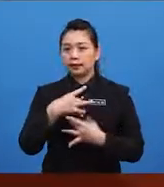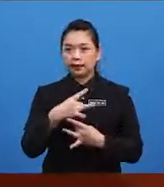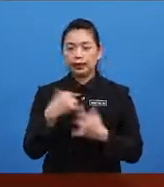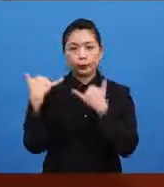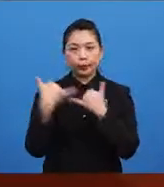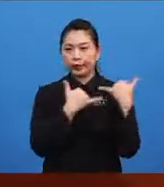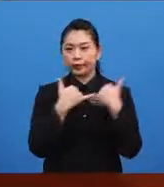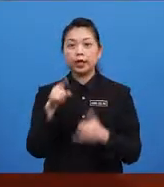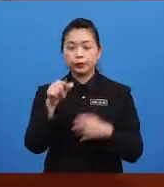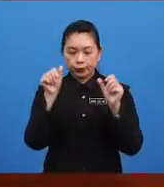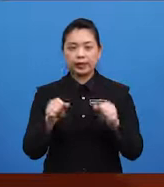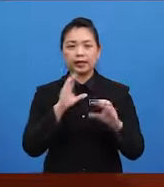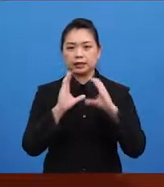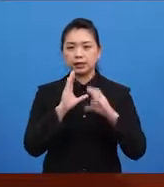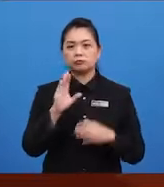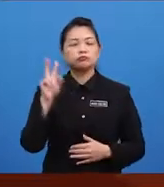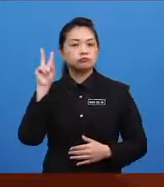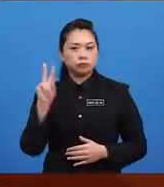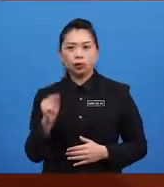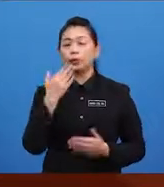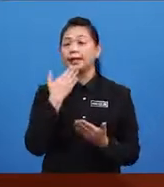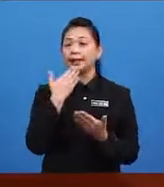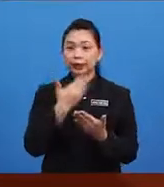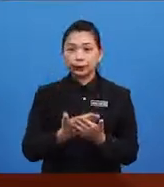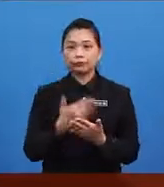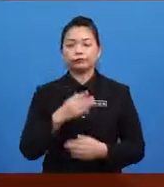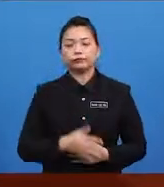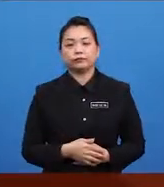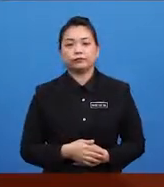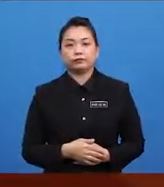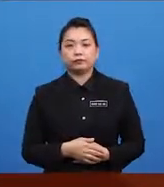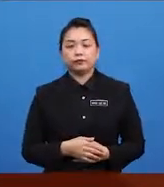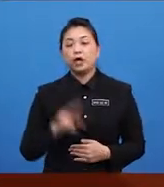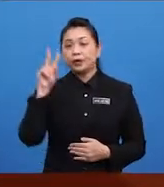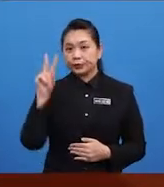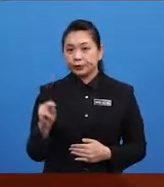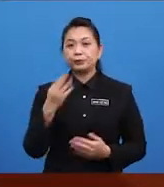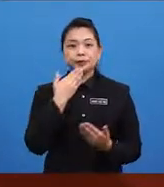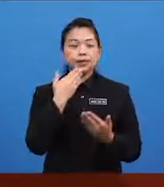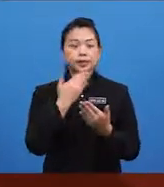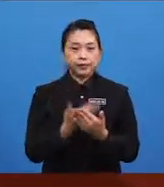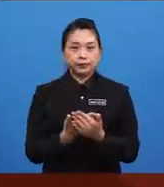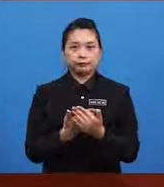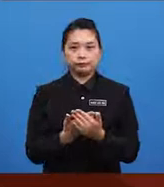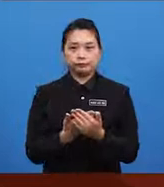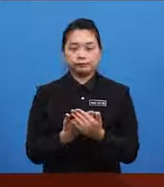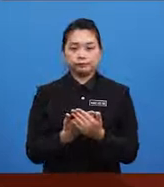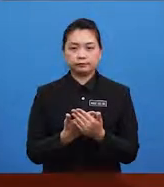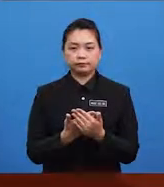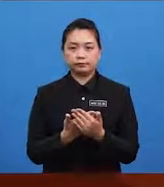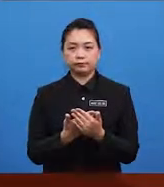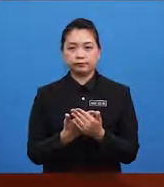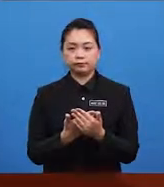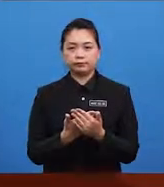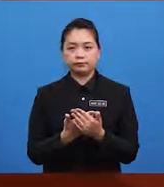you can say, no, thank you. No, thank you. Repeat after me, Yolo.